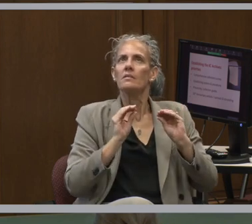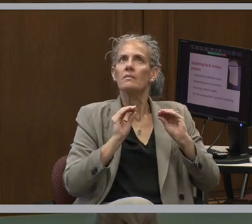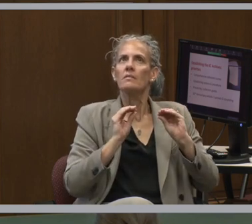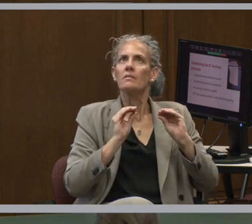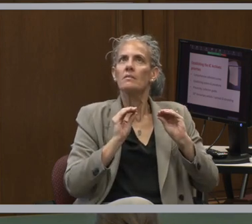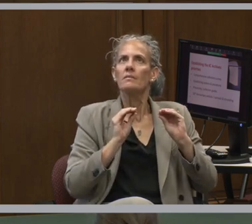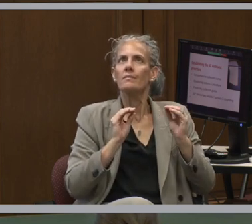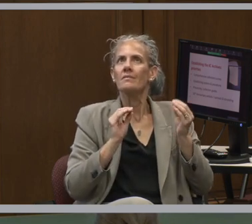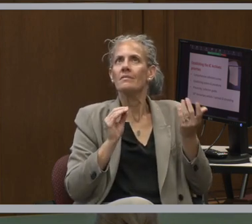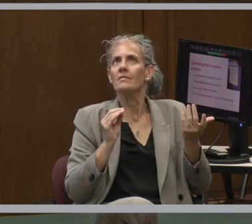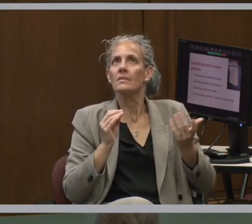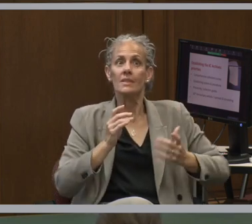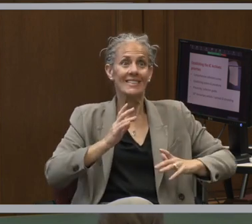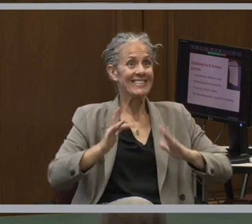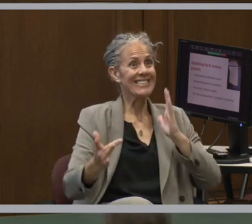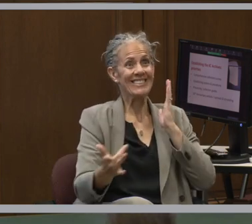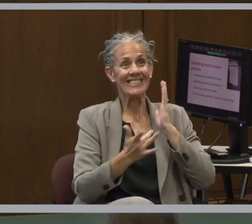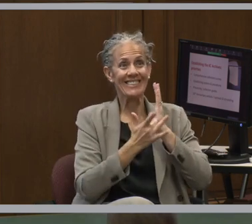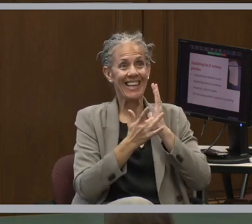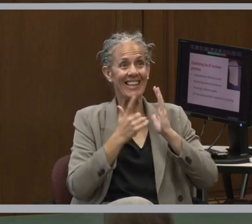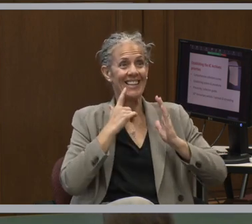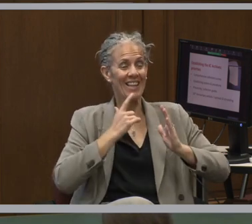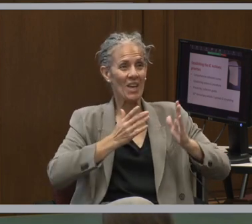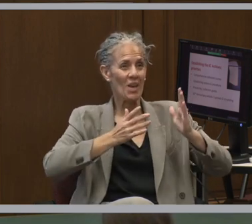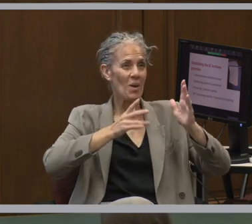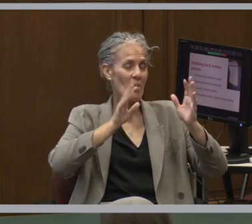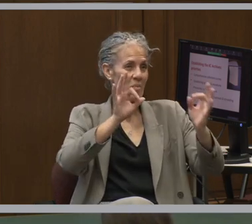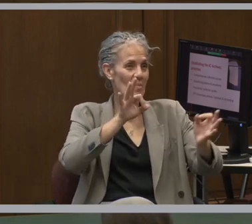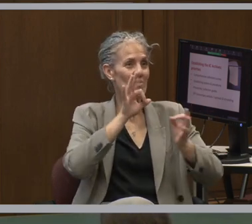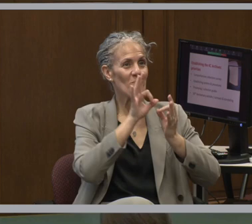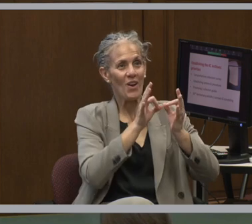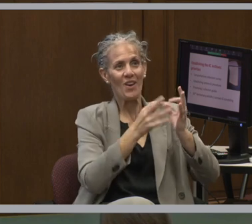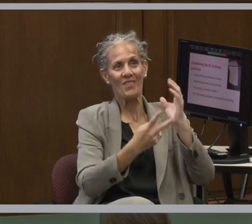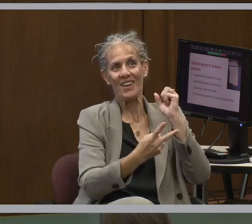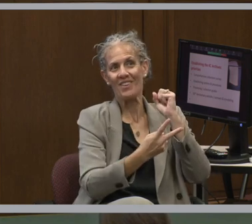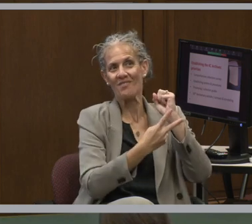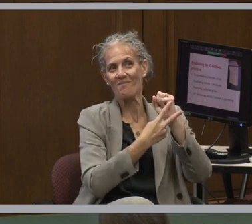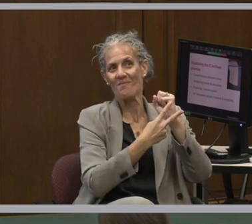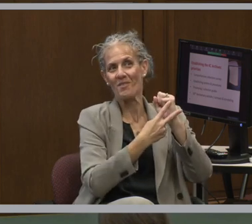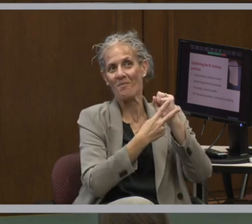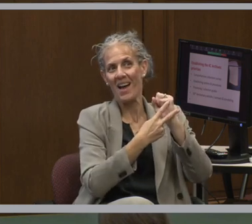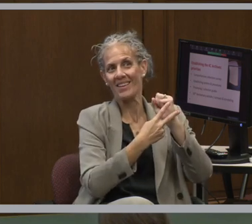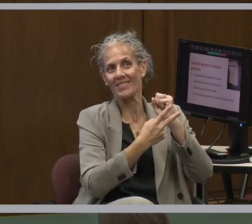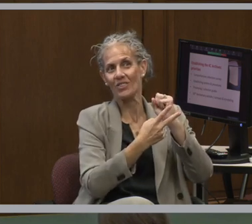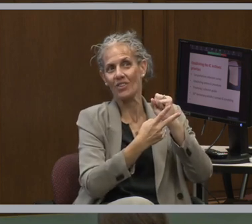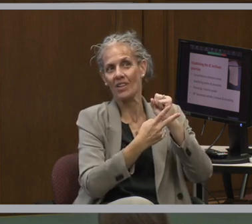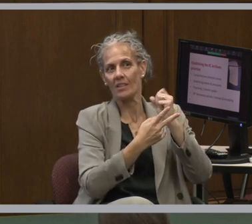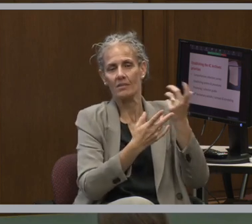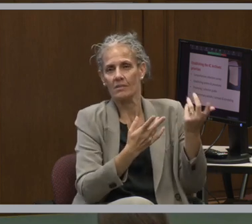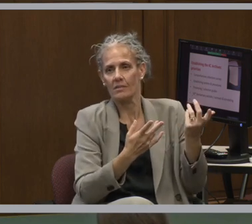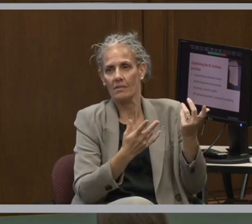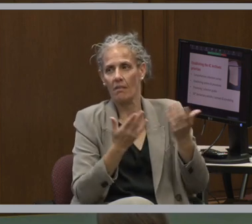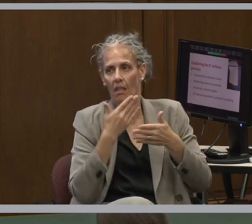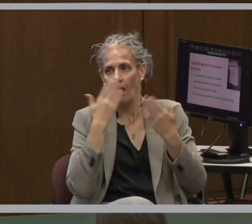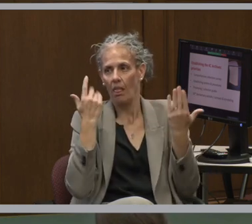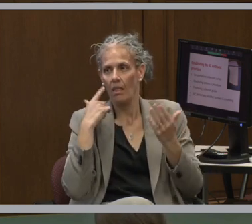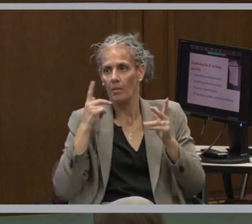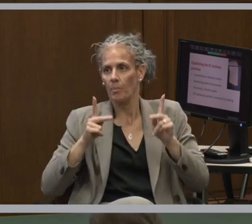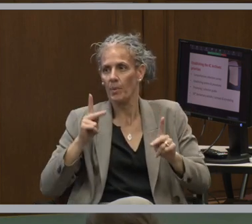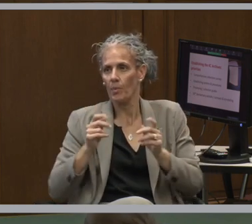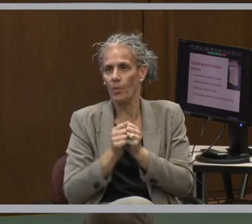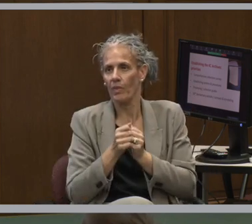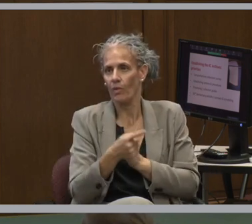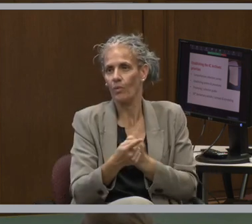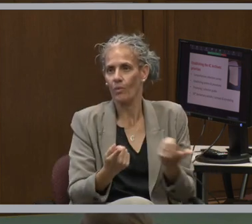in building a technically perfect repository, if there even is such a thing, if you haven't brought people along with you.